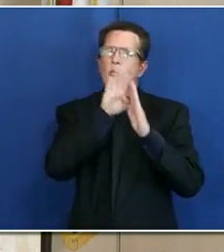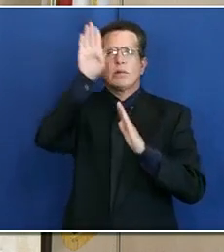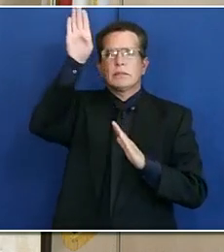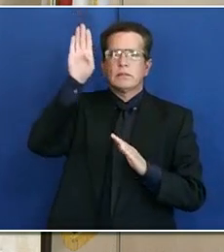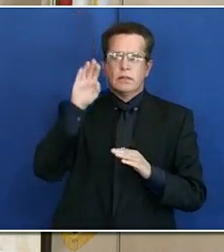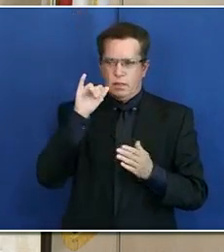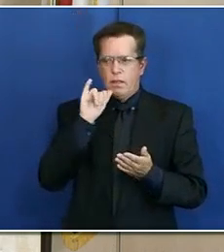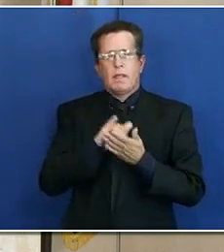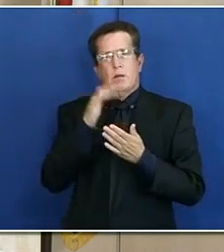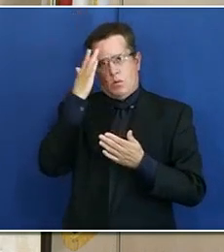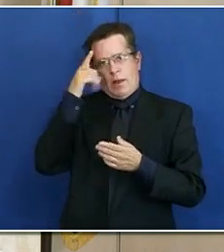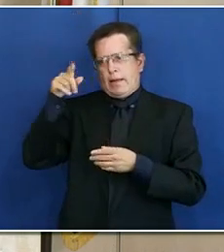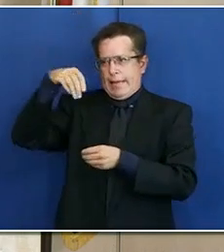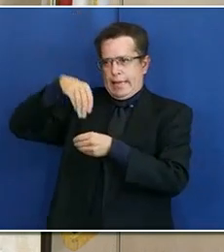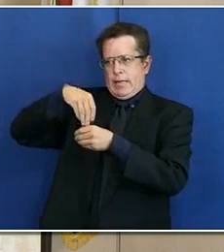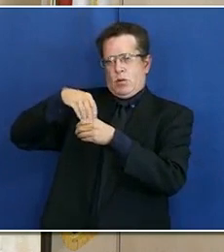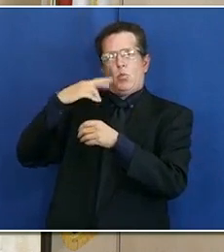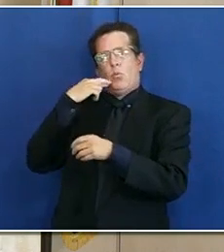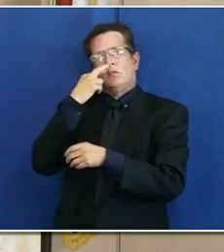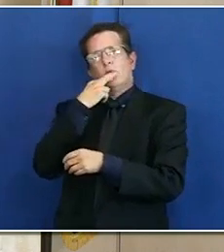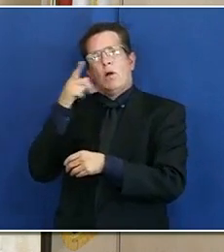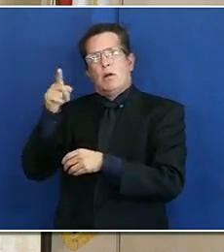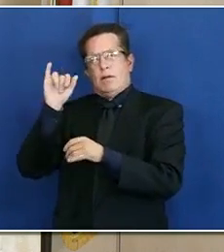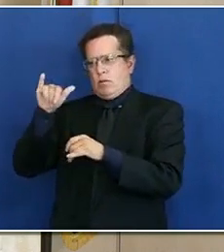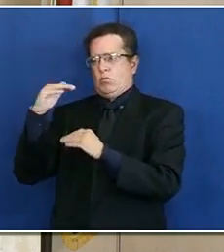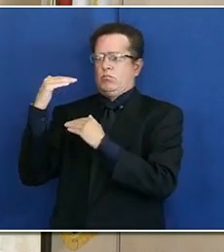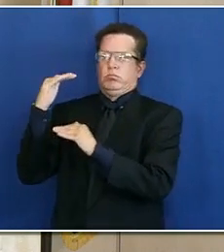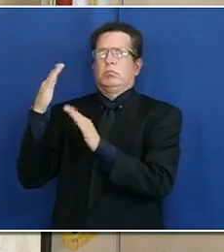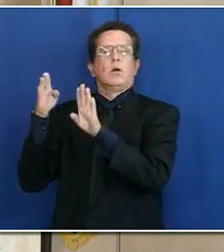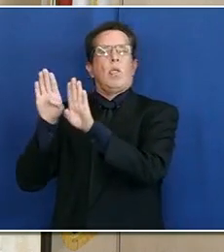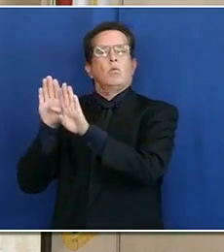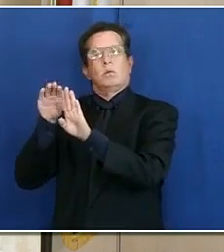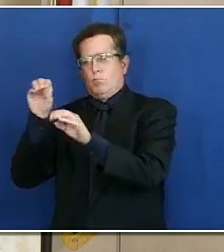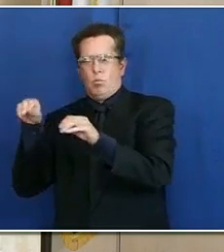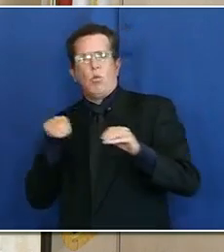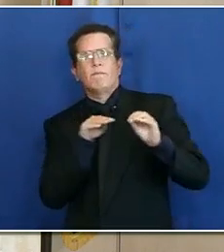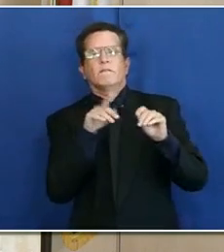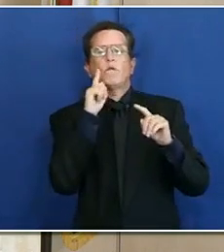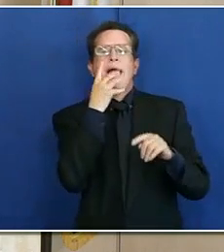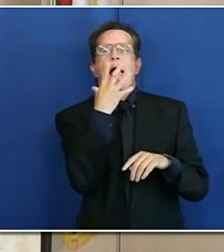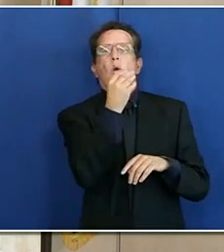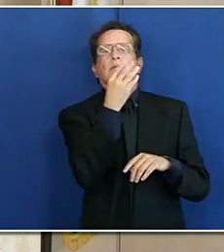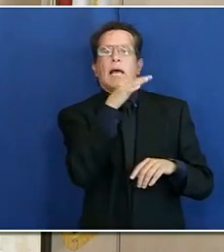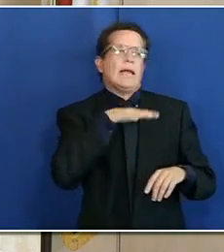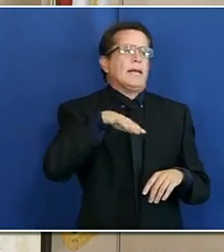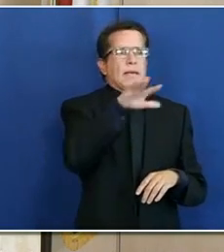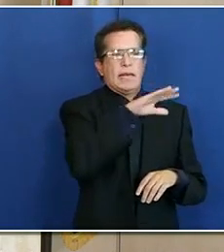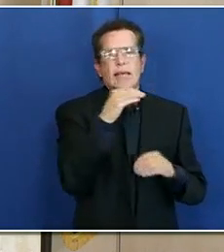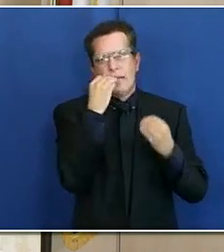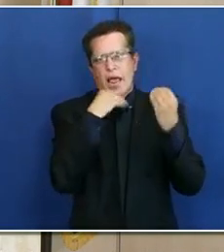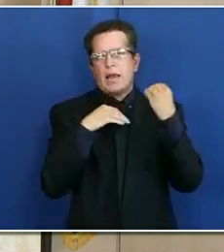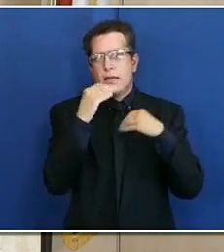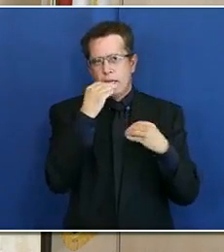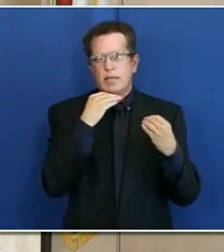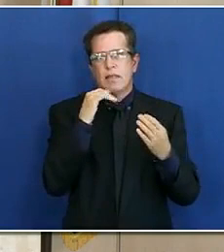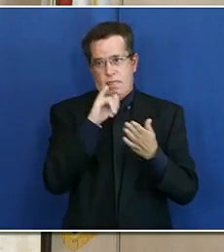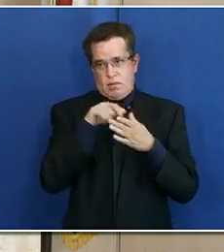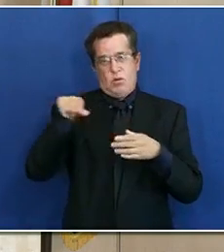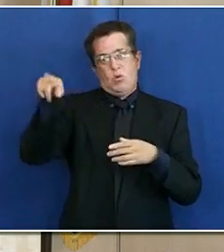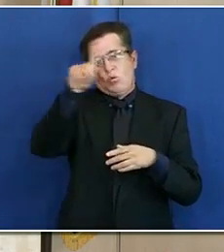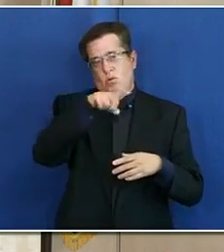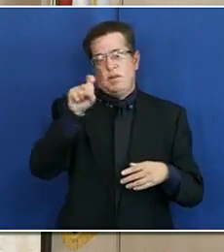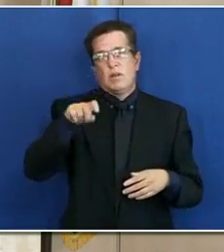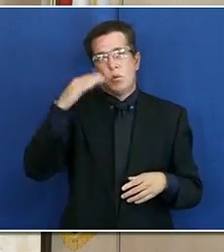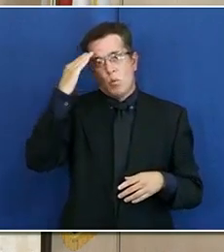dining was restricted and it moved to outdoor dining. Obviously, everyone should be aware, and as a result of our case rate